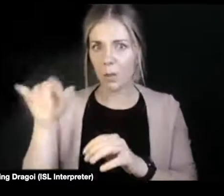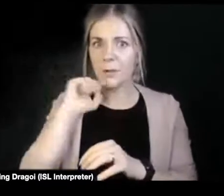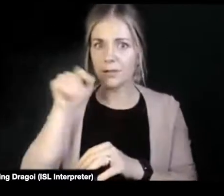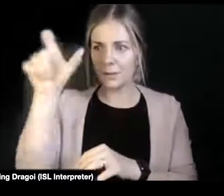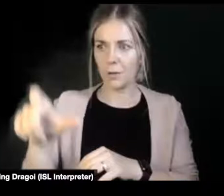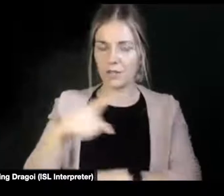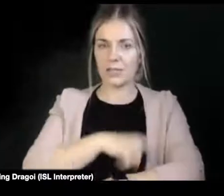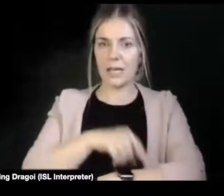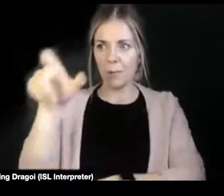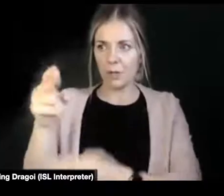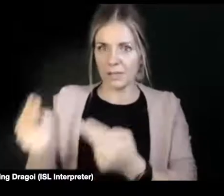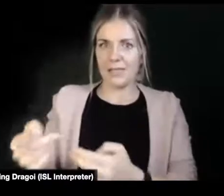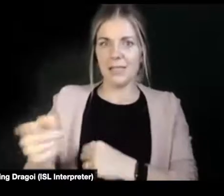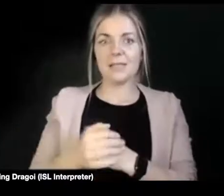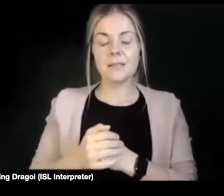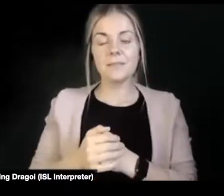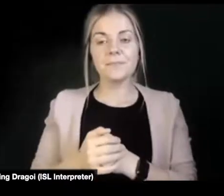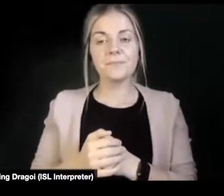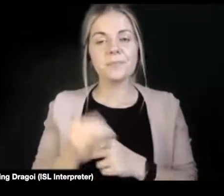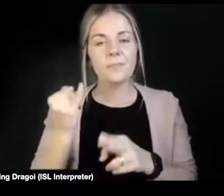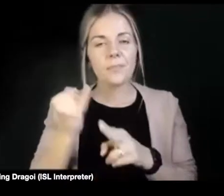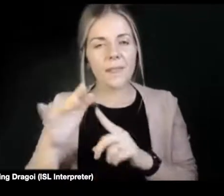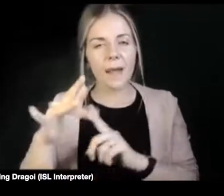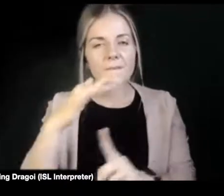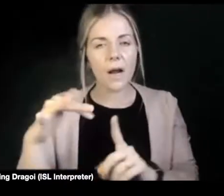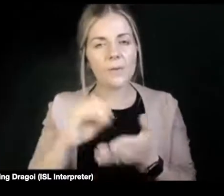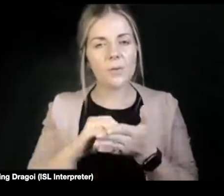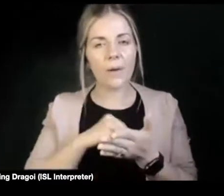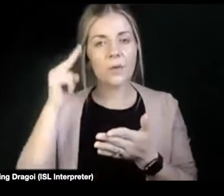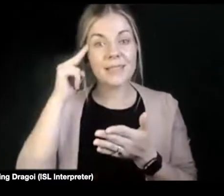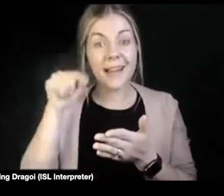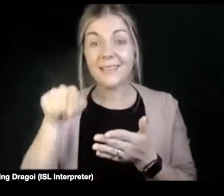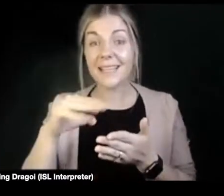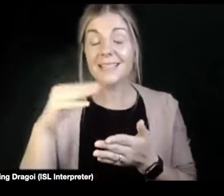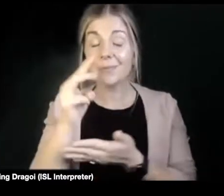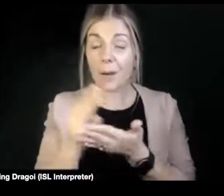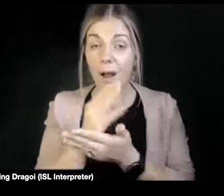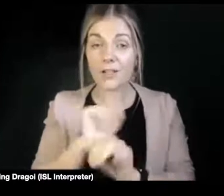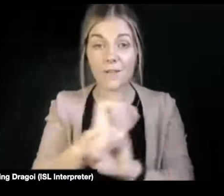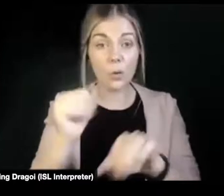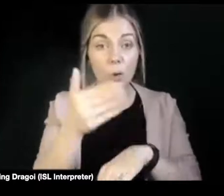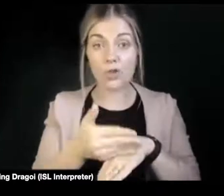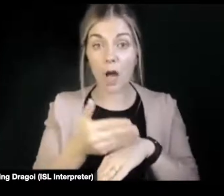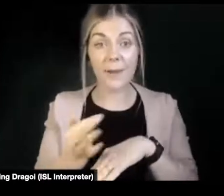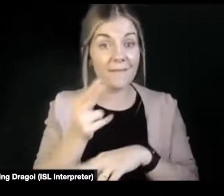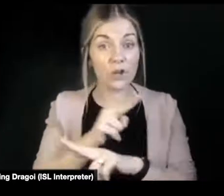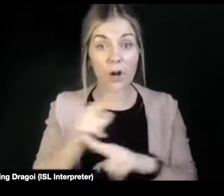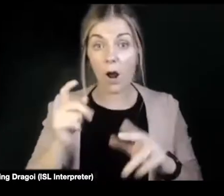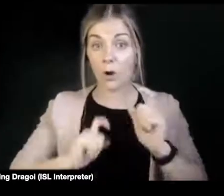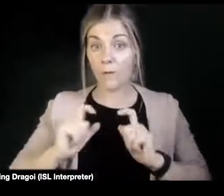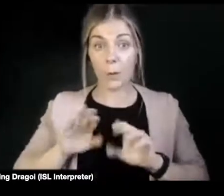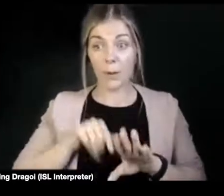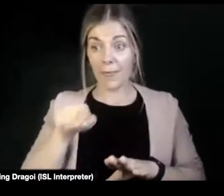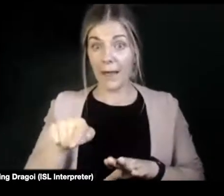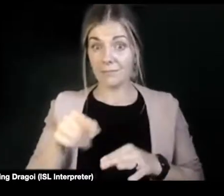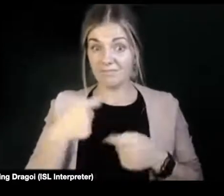that environment, understanding from the get go that this is going to be part of your job. And if you're not comfortable with that, then actually this isn't the job for you,